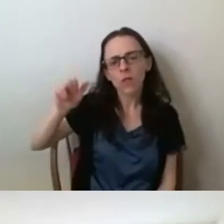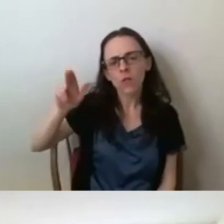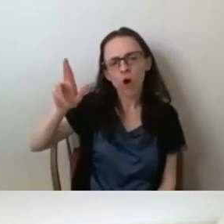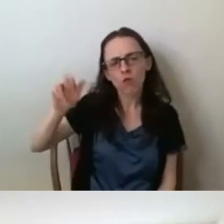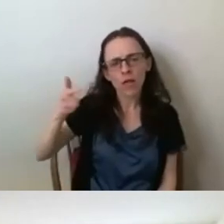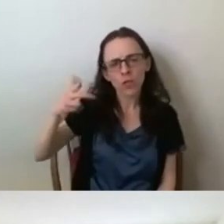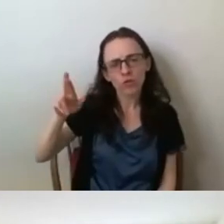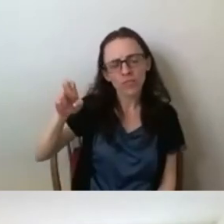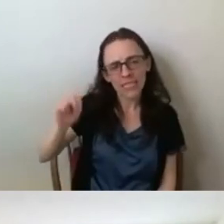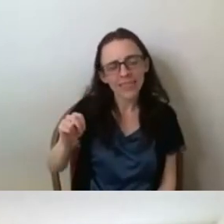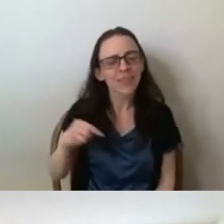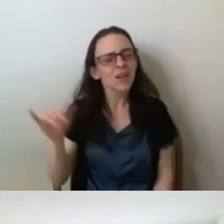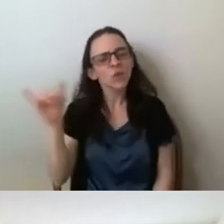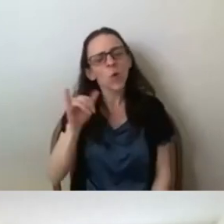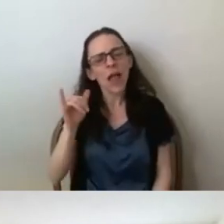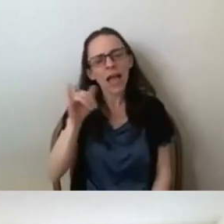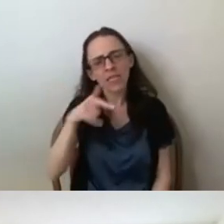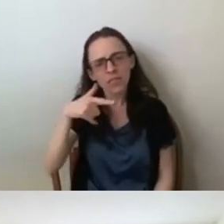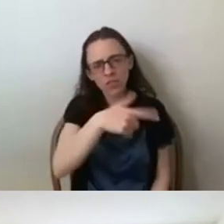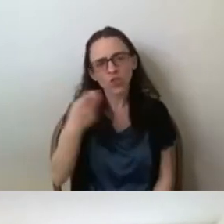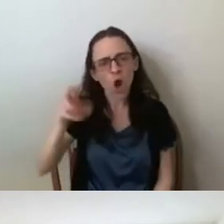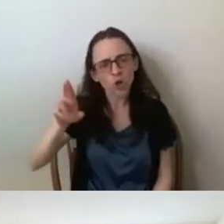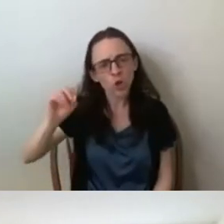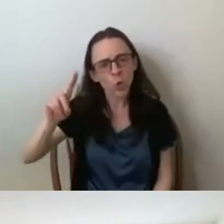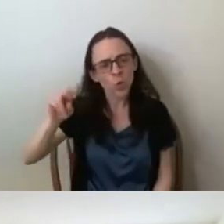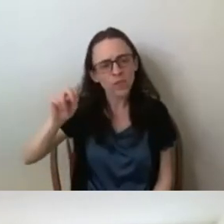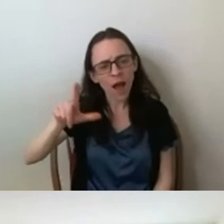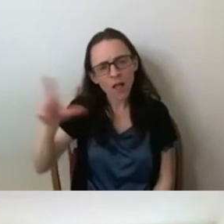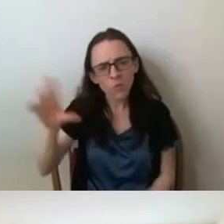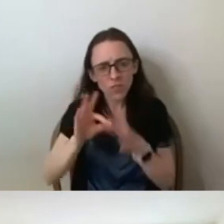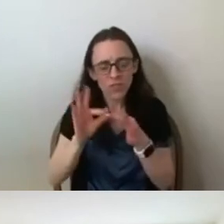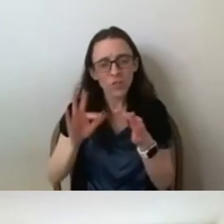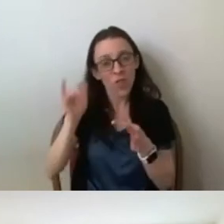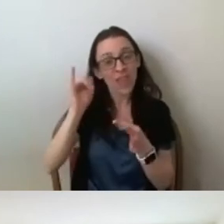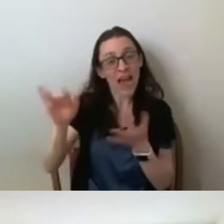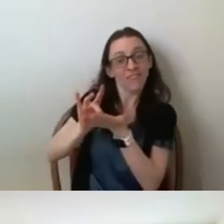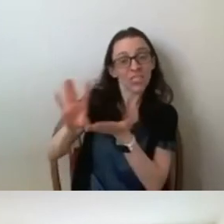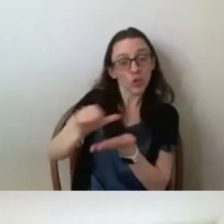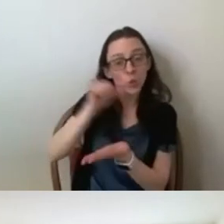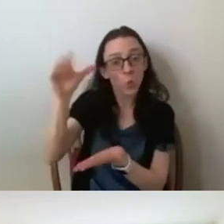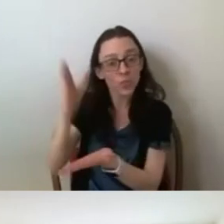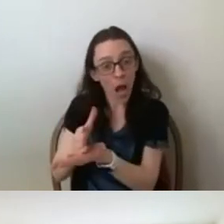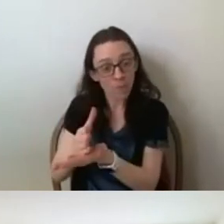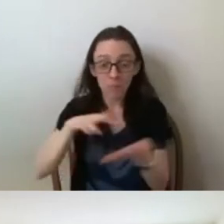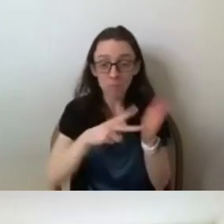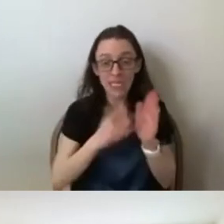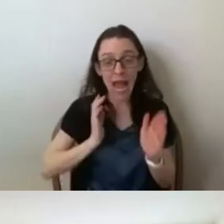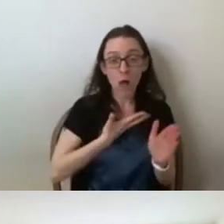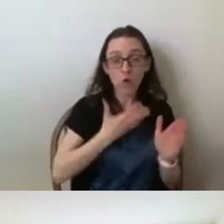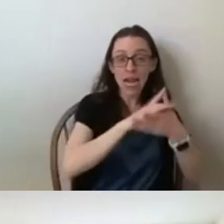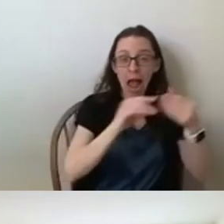saying, is the moral of this fact that evictions, you know, don't stop. Does that mean that our narratives have no impact on reality,